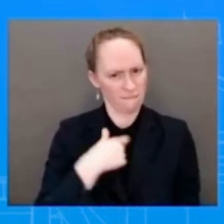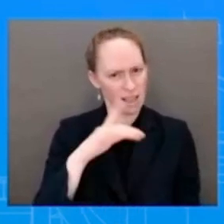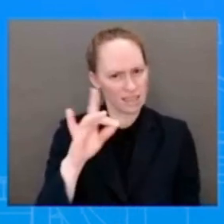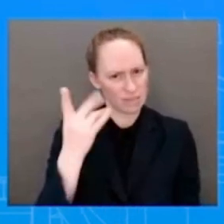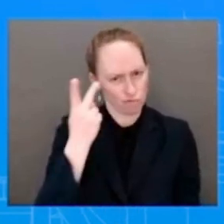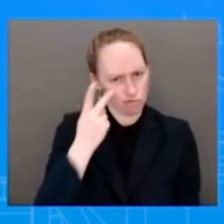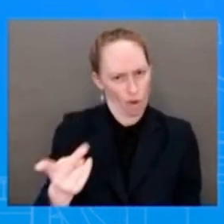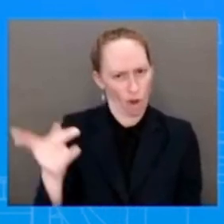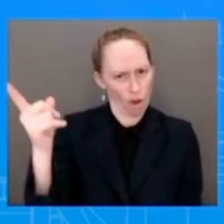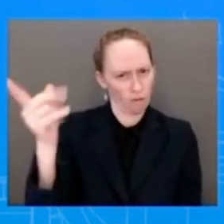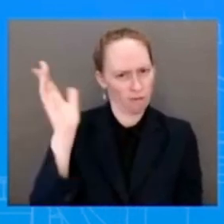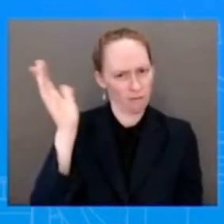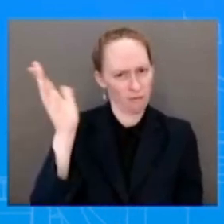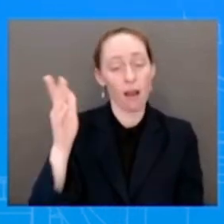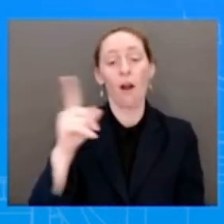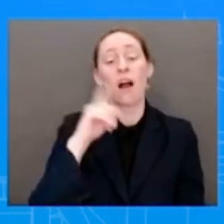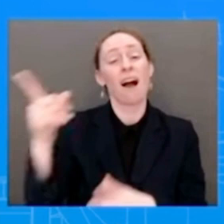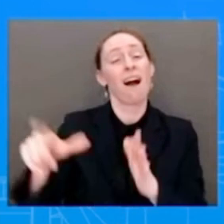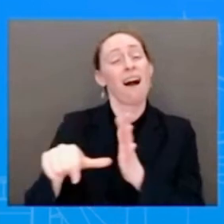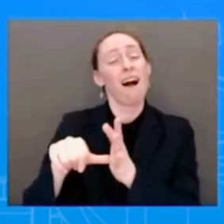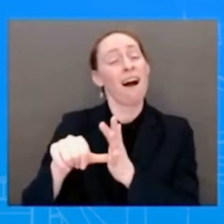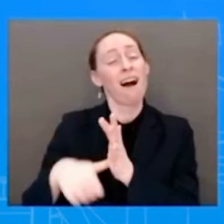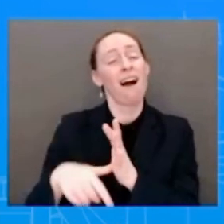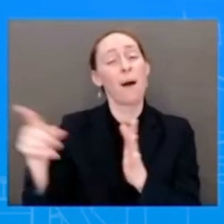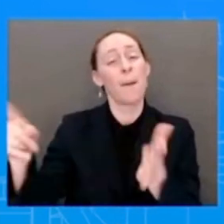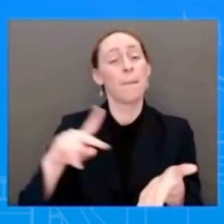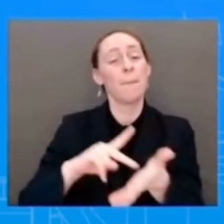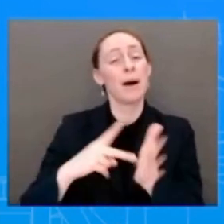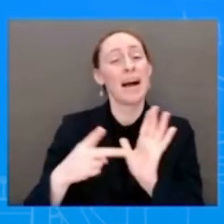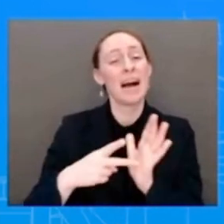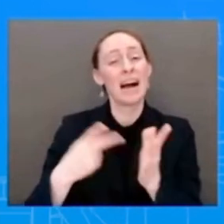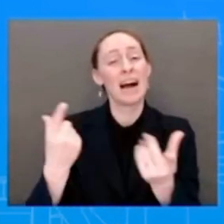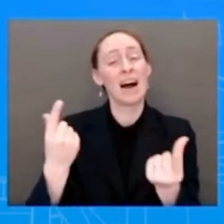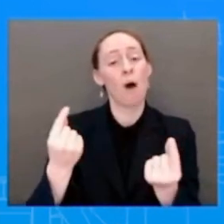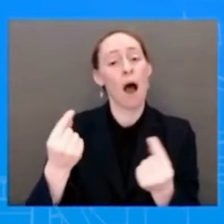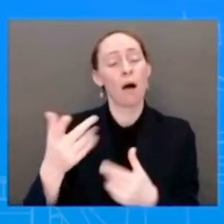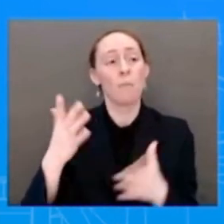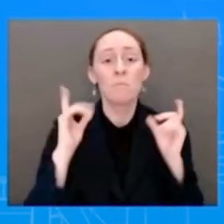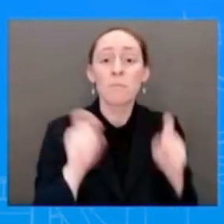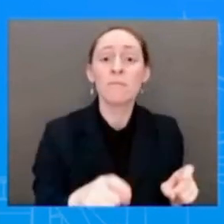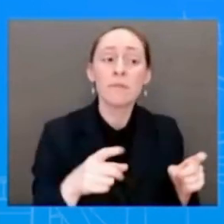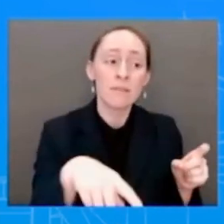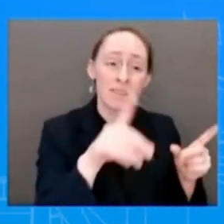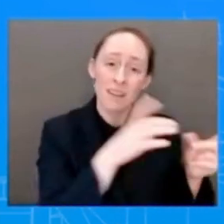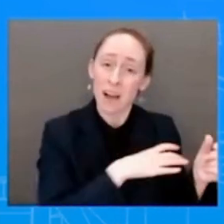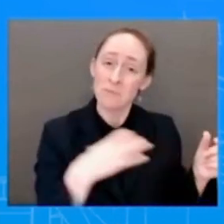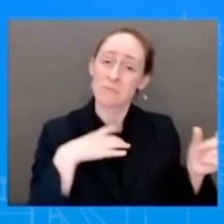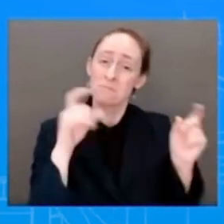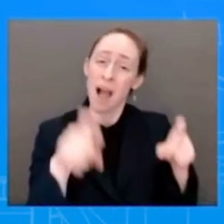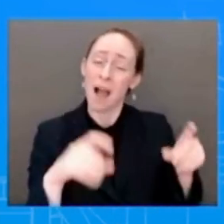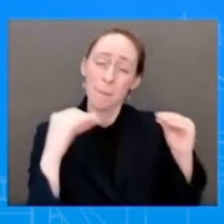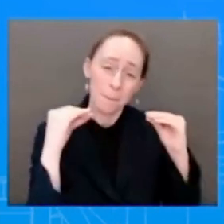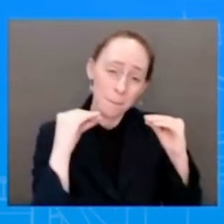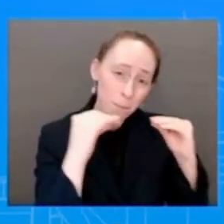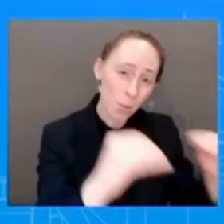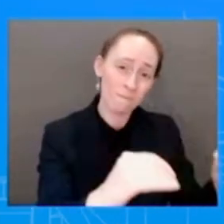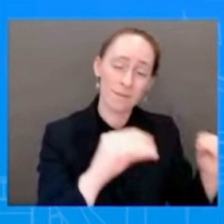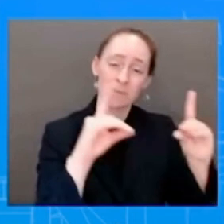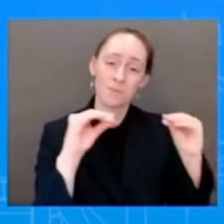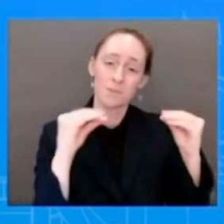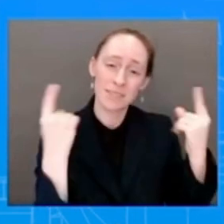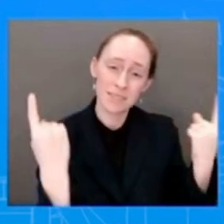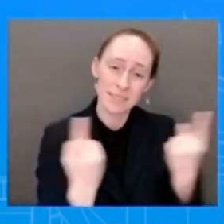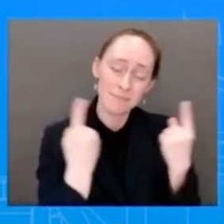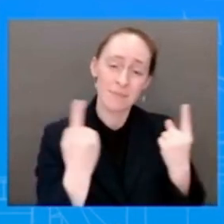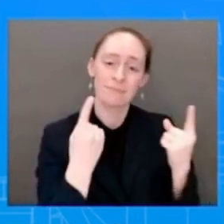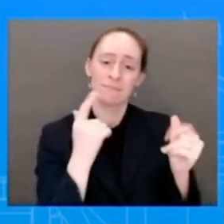need to get something done. Enough is enough. We need to get this done. We need to get a policy, a police reform that